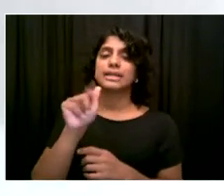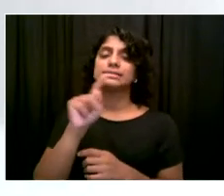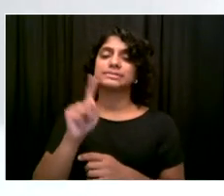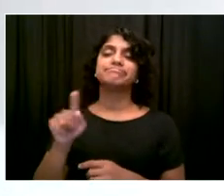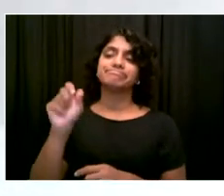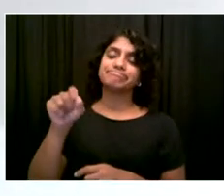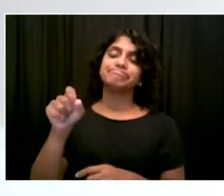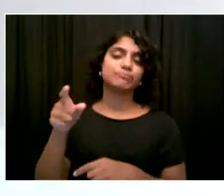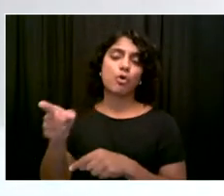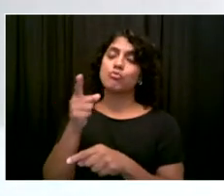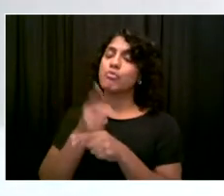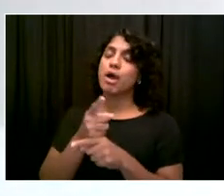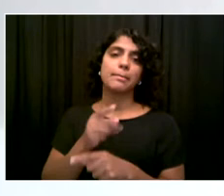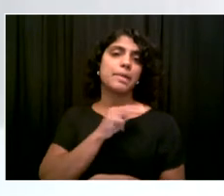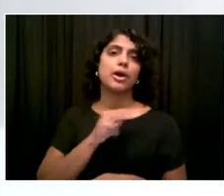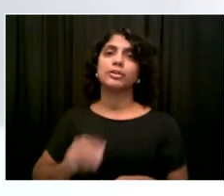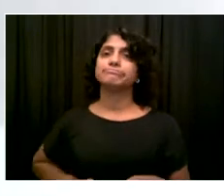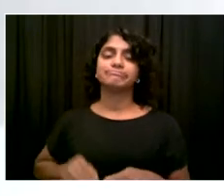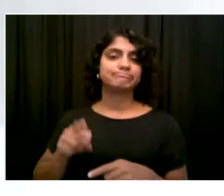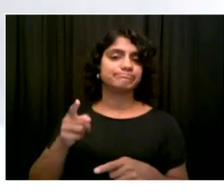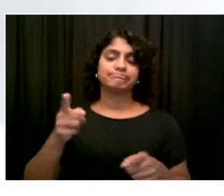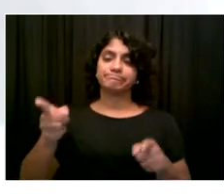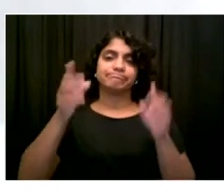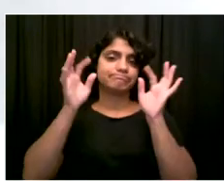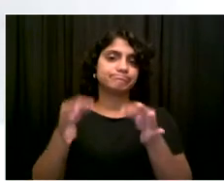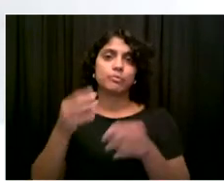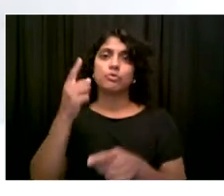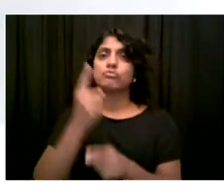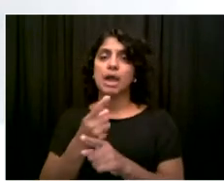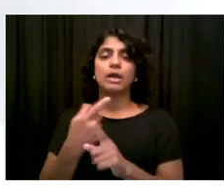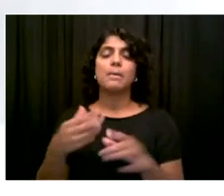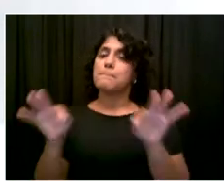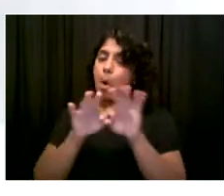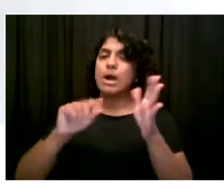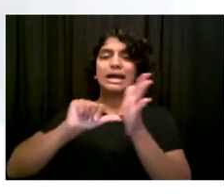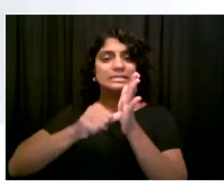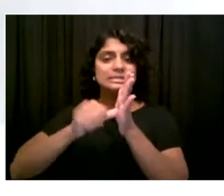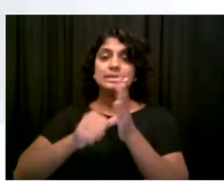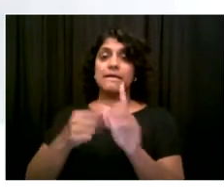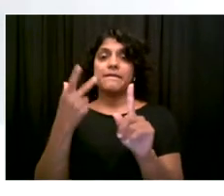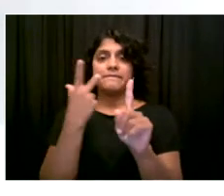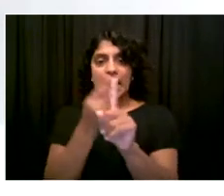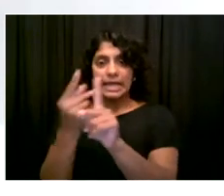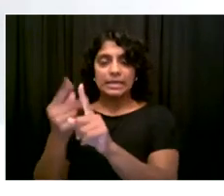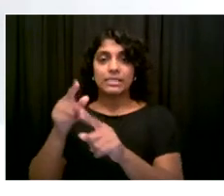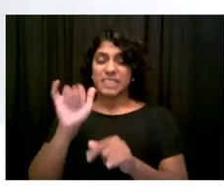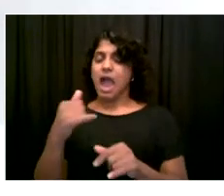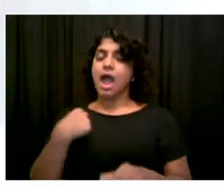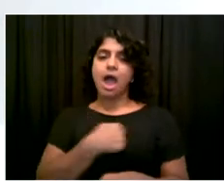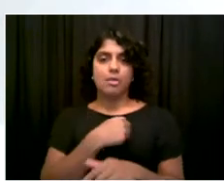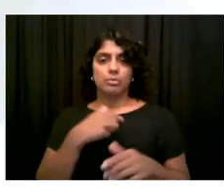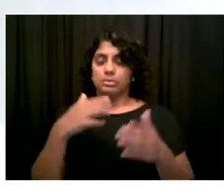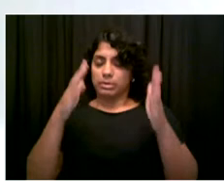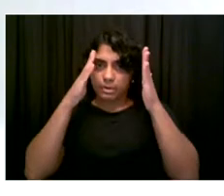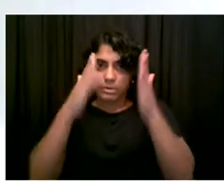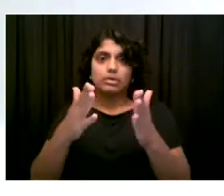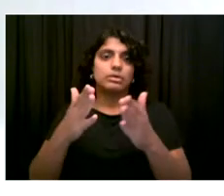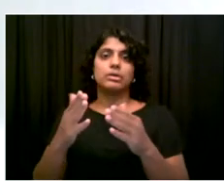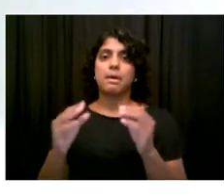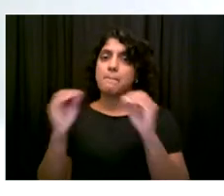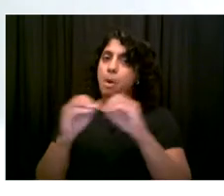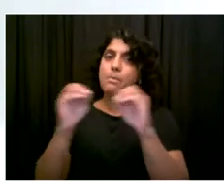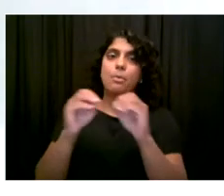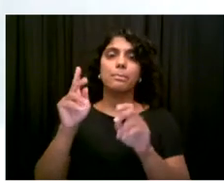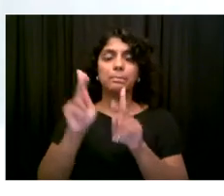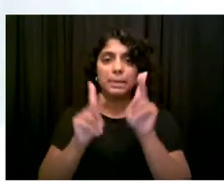vaccination. I know in my own clinical practice, I still get more people vaccinated when I talk to them about it. I think there are